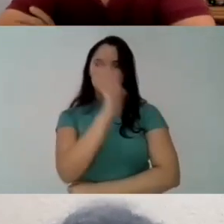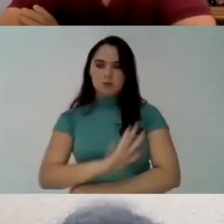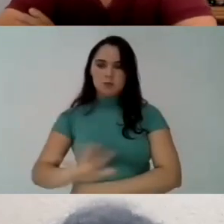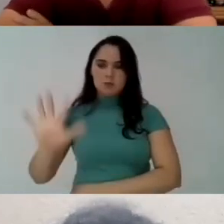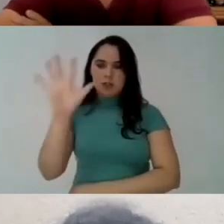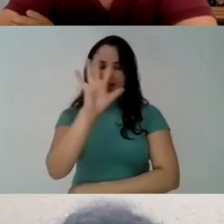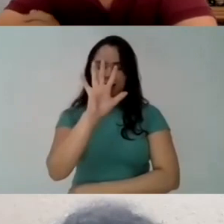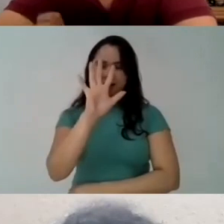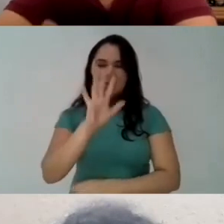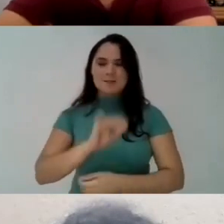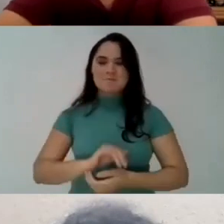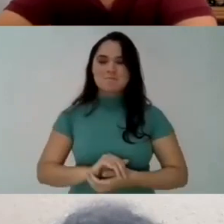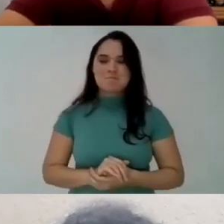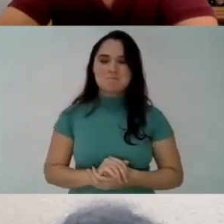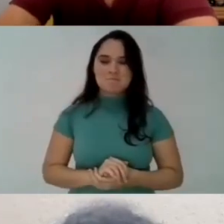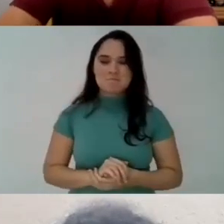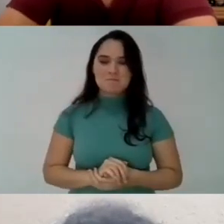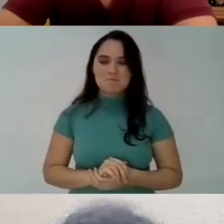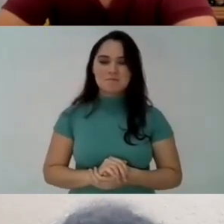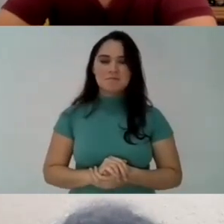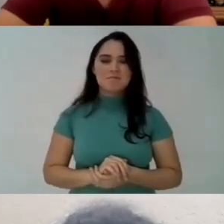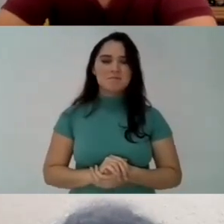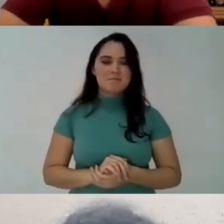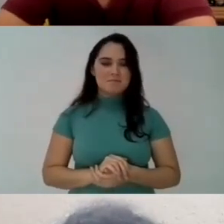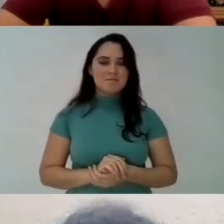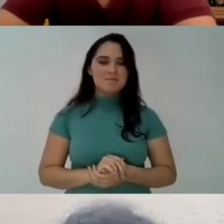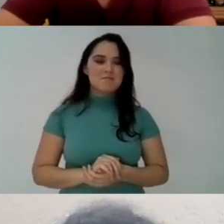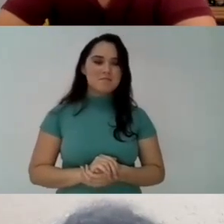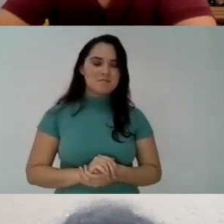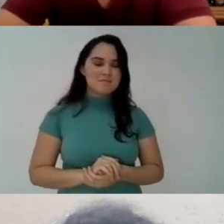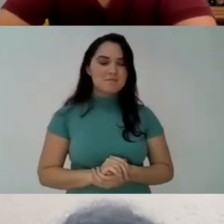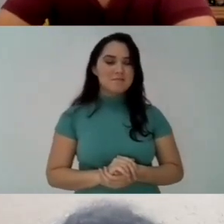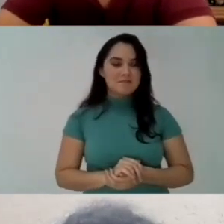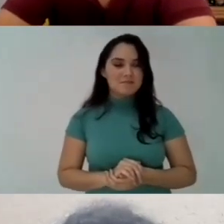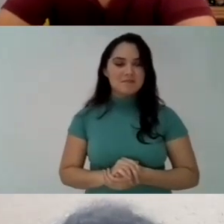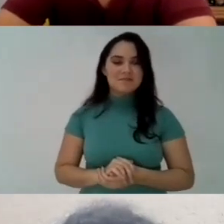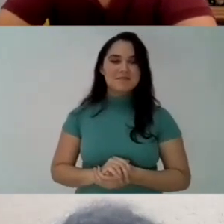In this context and situation in Brazil